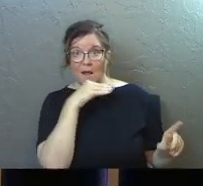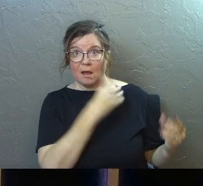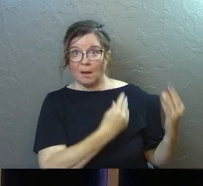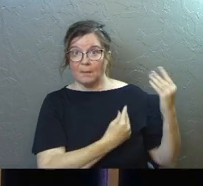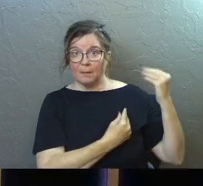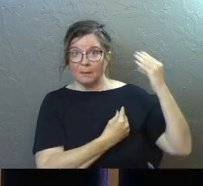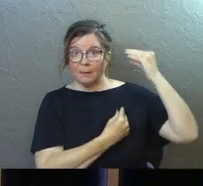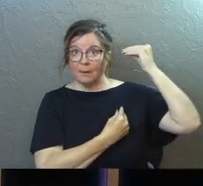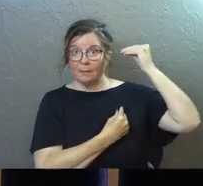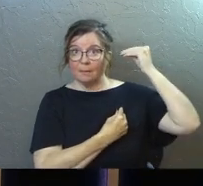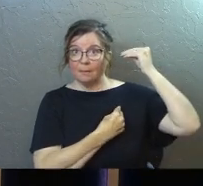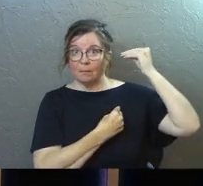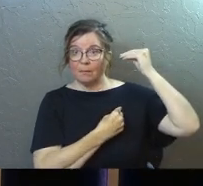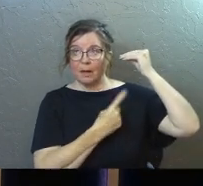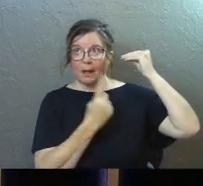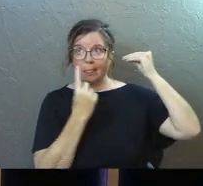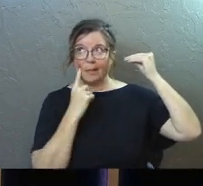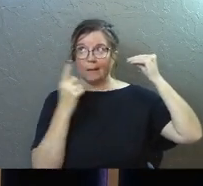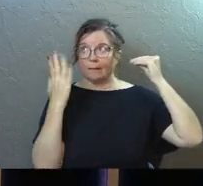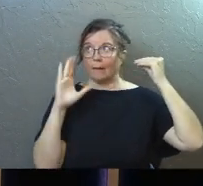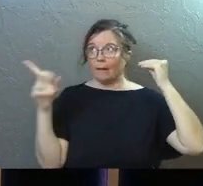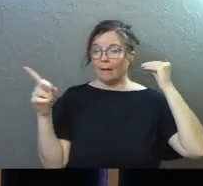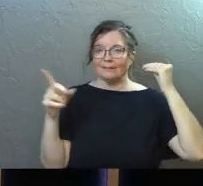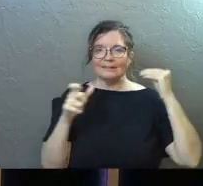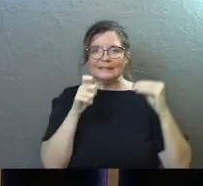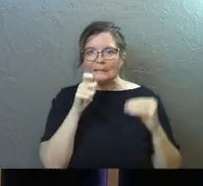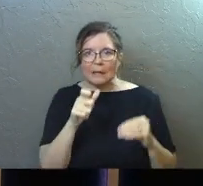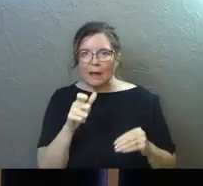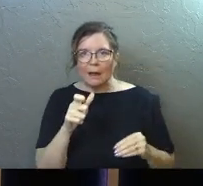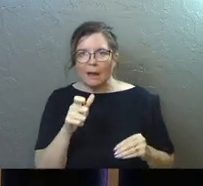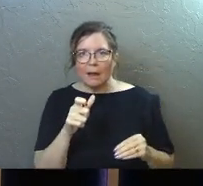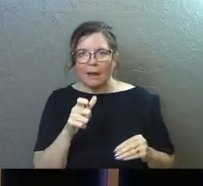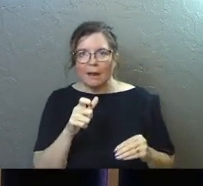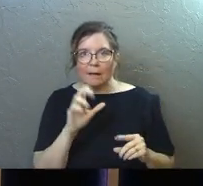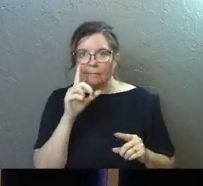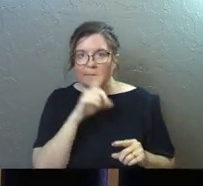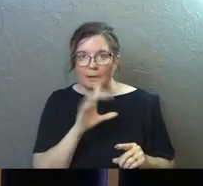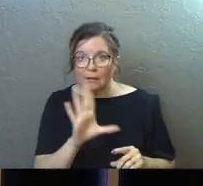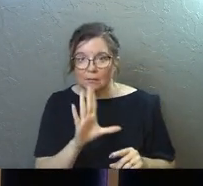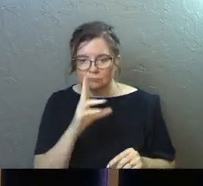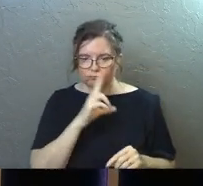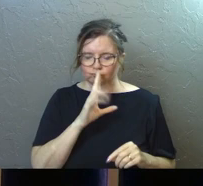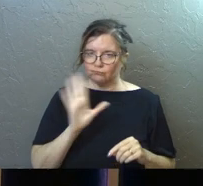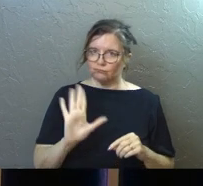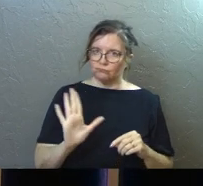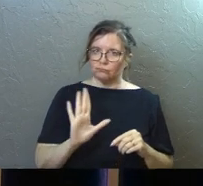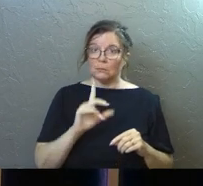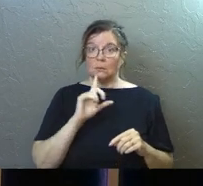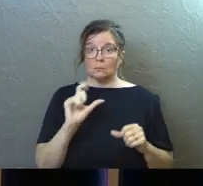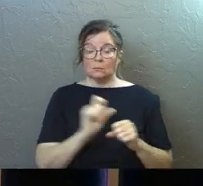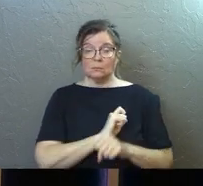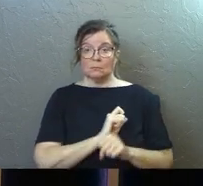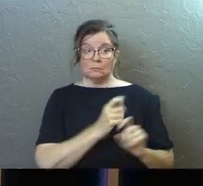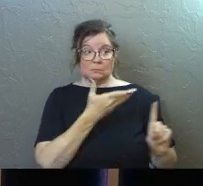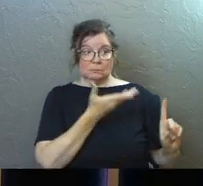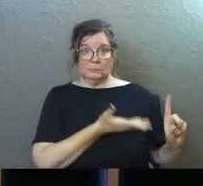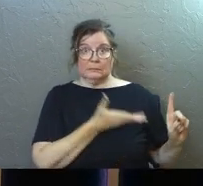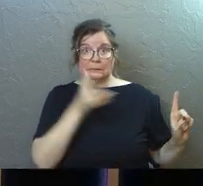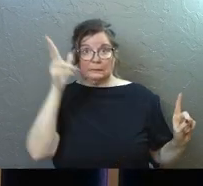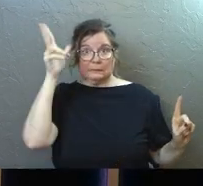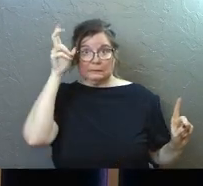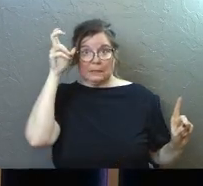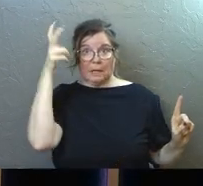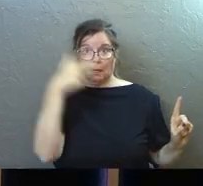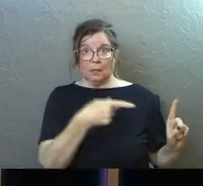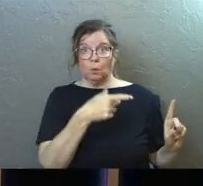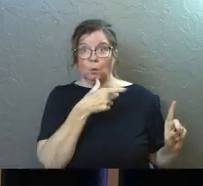person. He's not a legend. He's not a cartoon. There is a supernatural being, Satan,